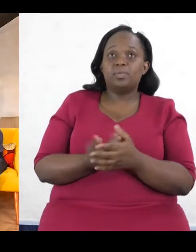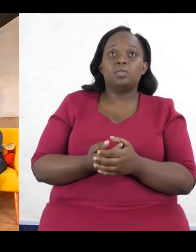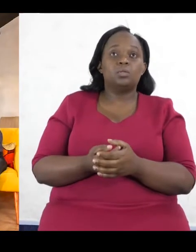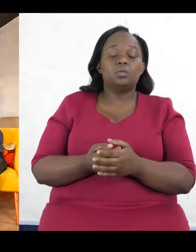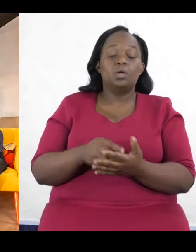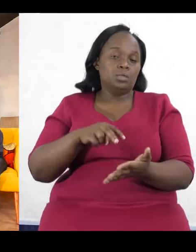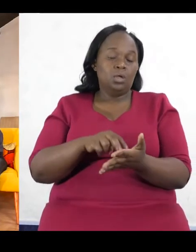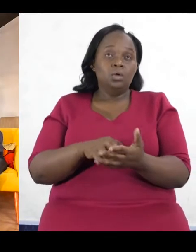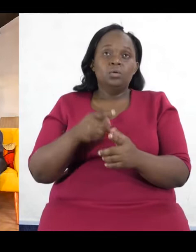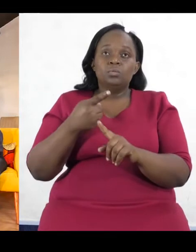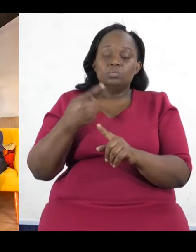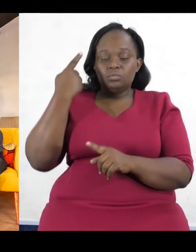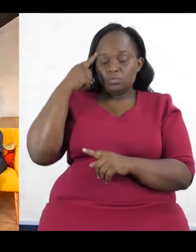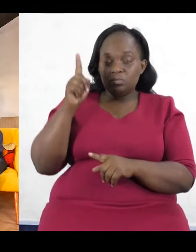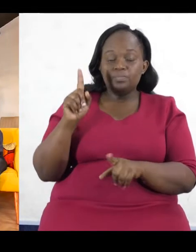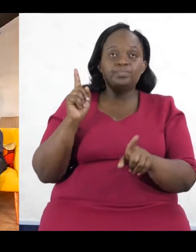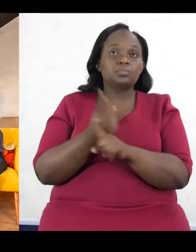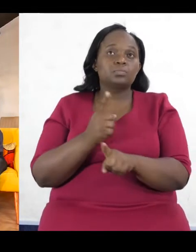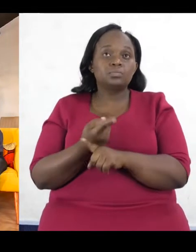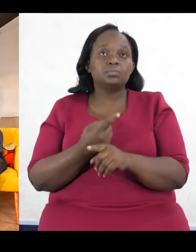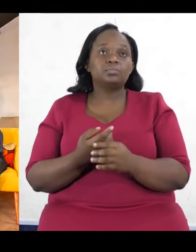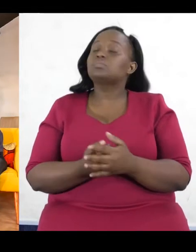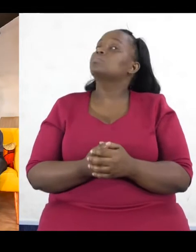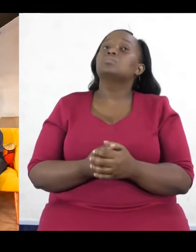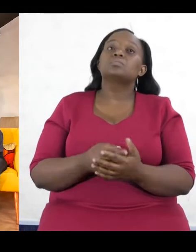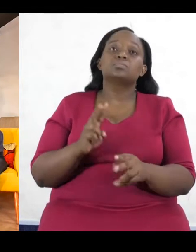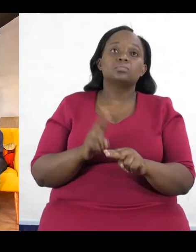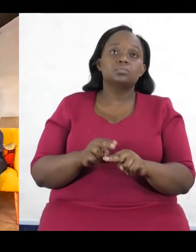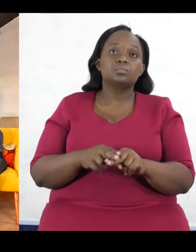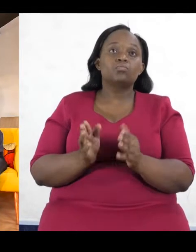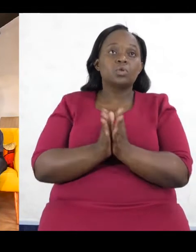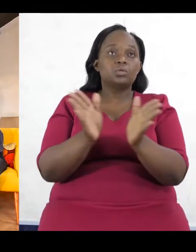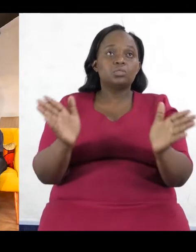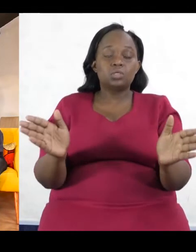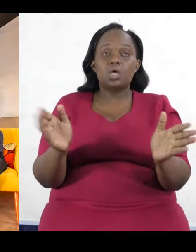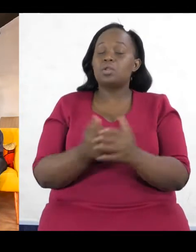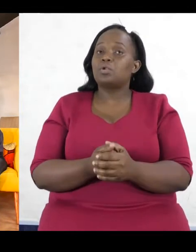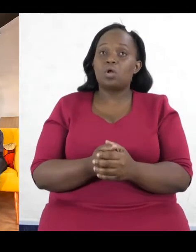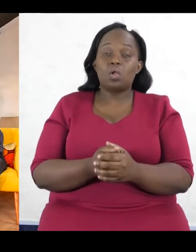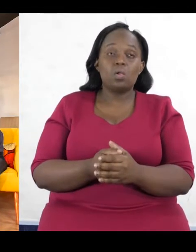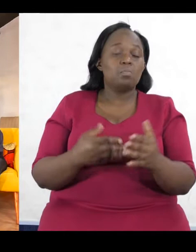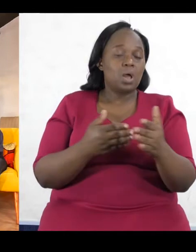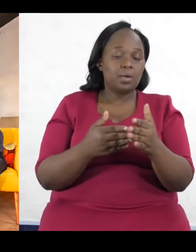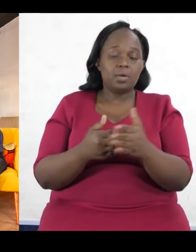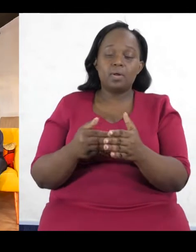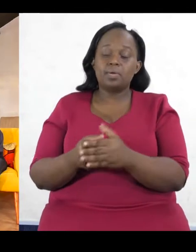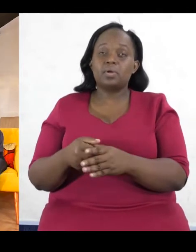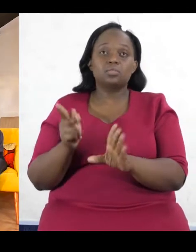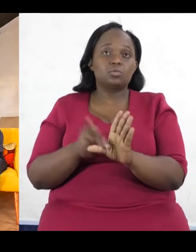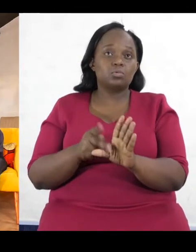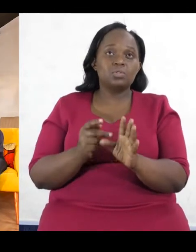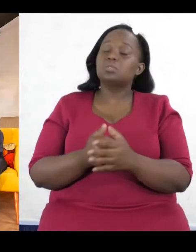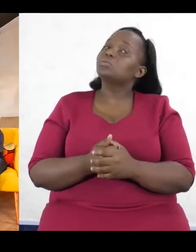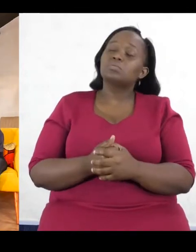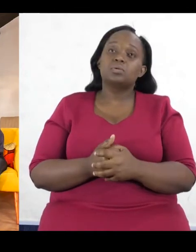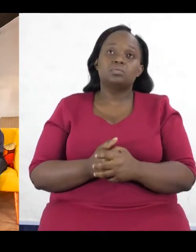MCA. And just generally, barriers to participation in the political process at large for young people. Okay, I'll go